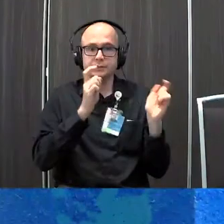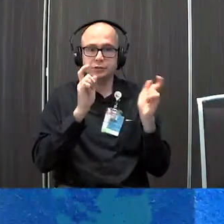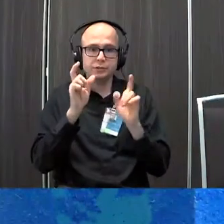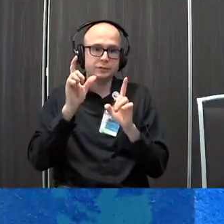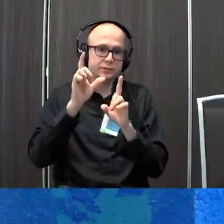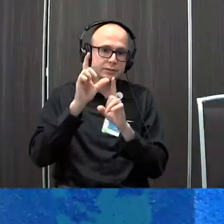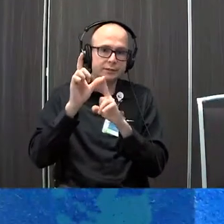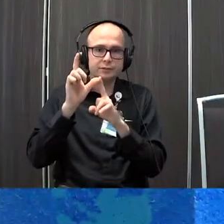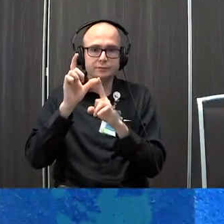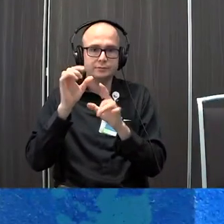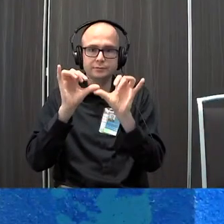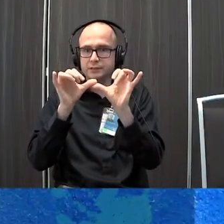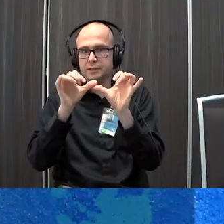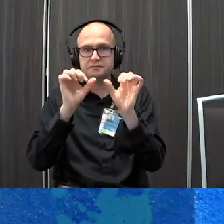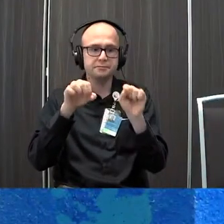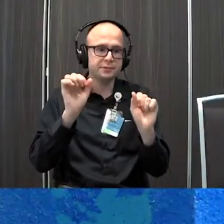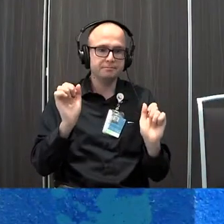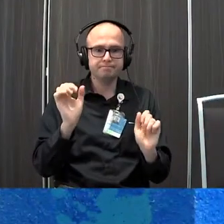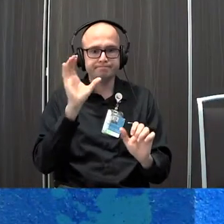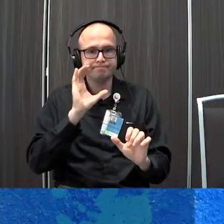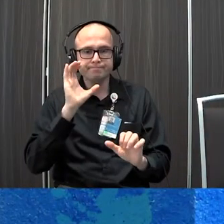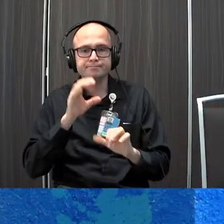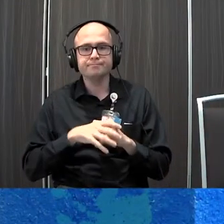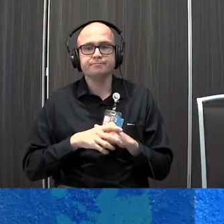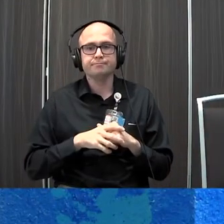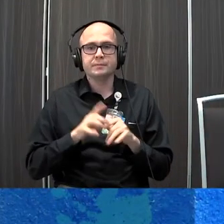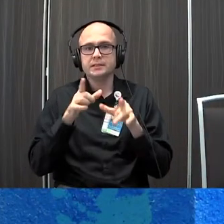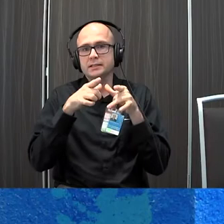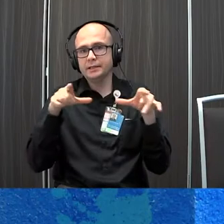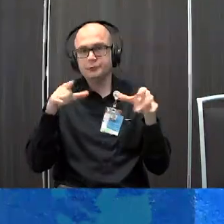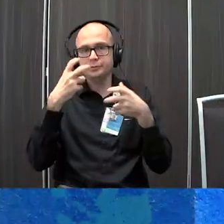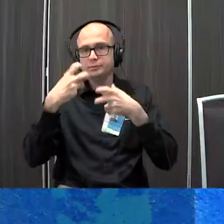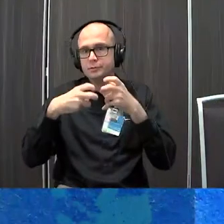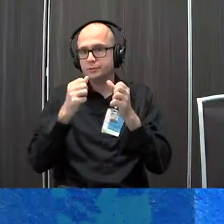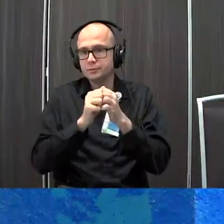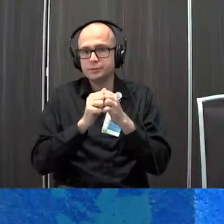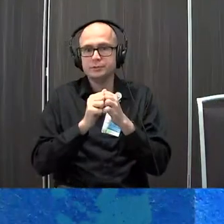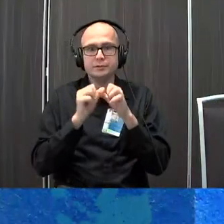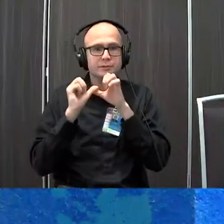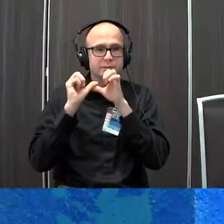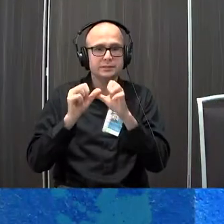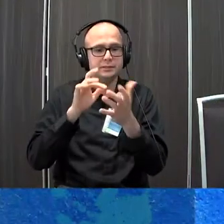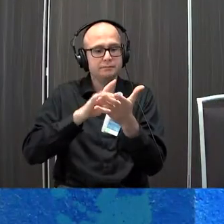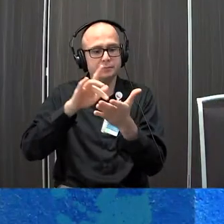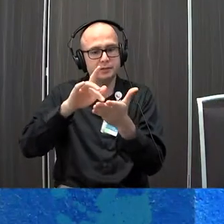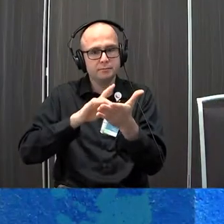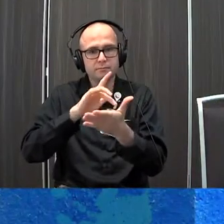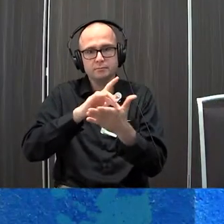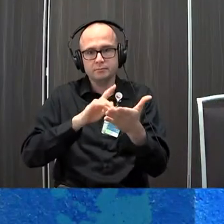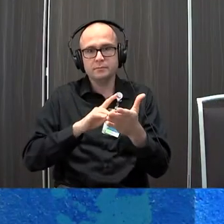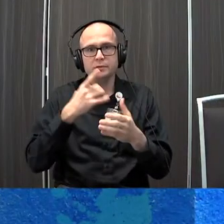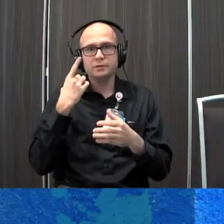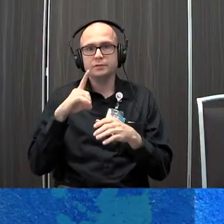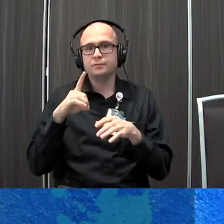size might be something you could explore and then language problems with consistent button sequences for